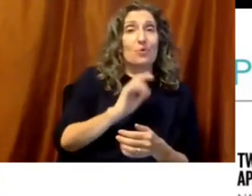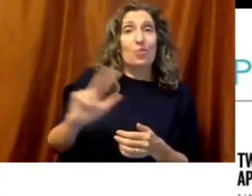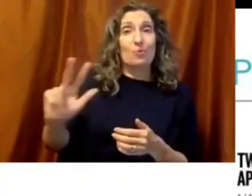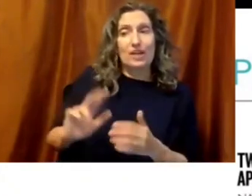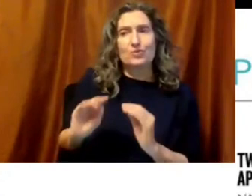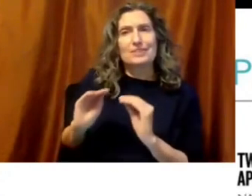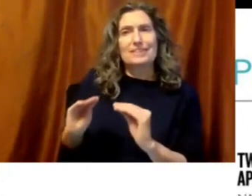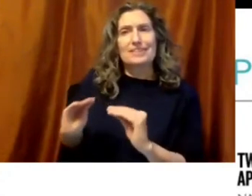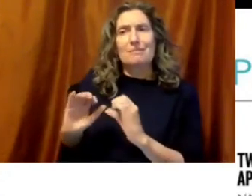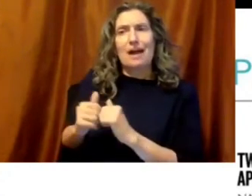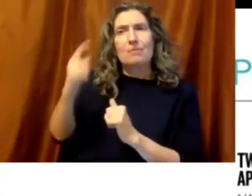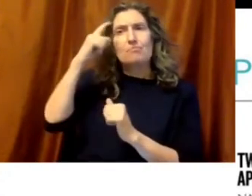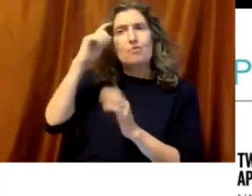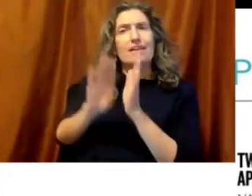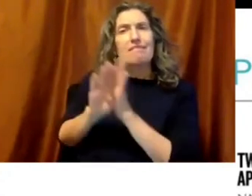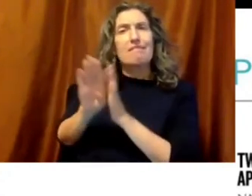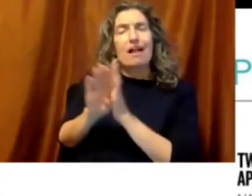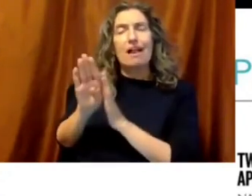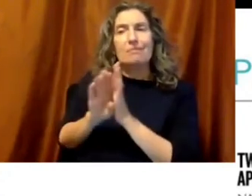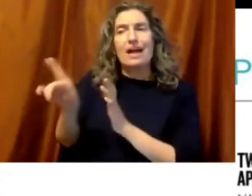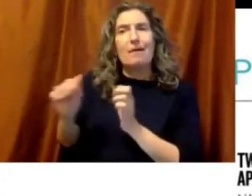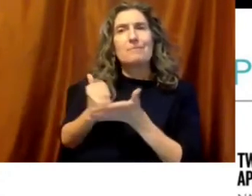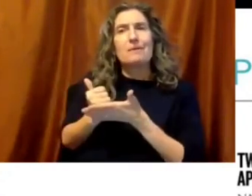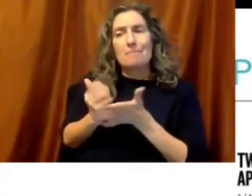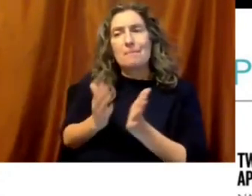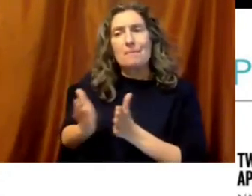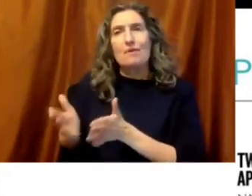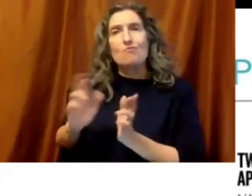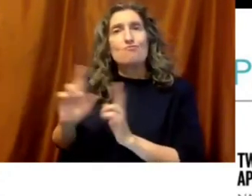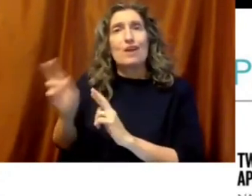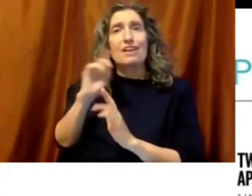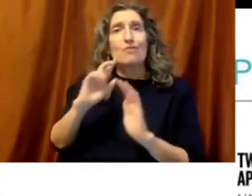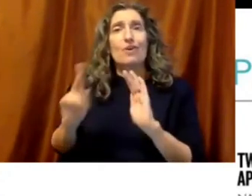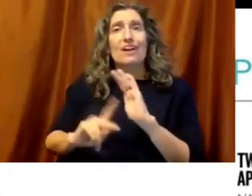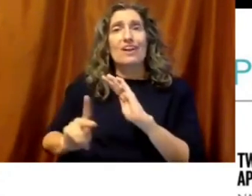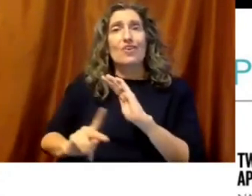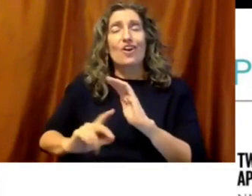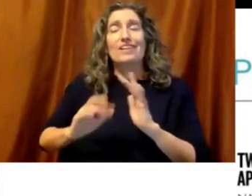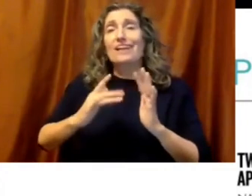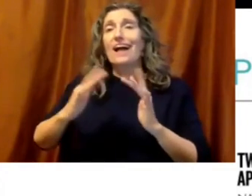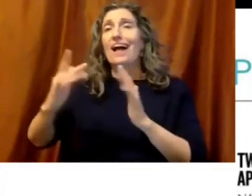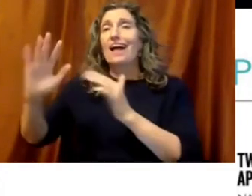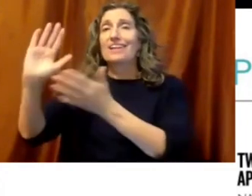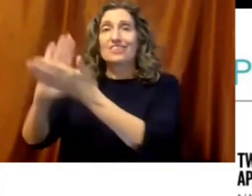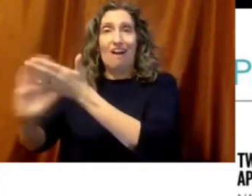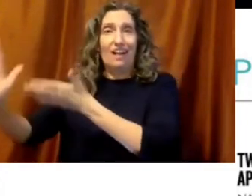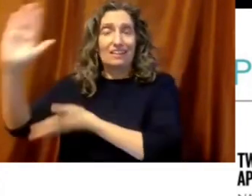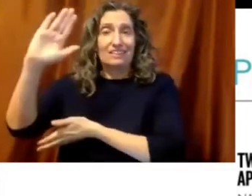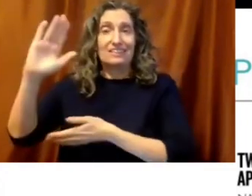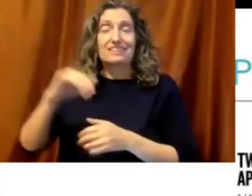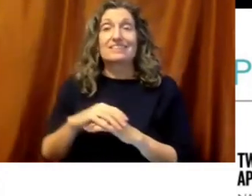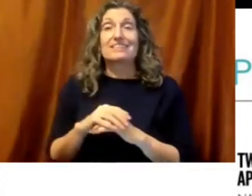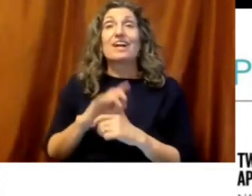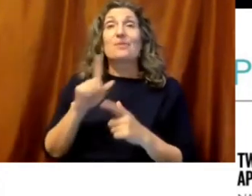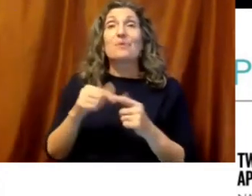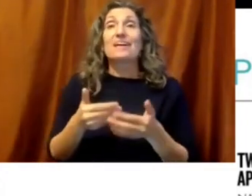education classes. And one of our classes is called college bound babies, and it's for parents who have children zero to three, and they